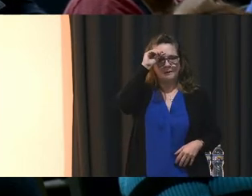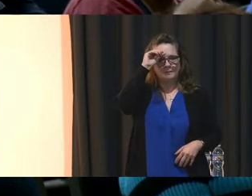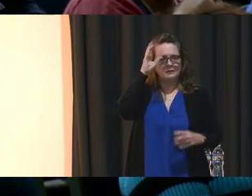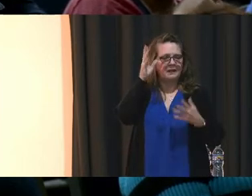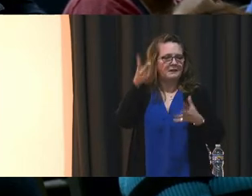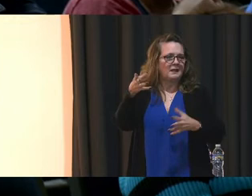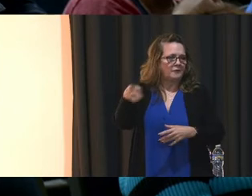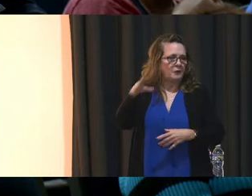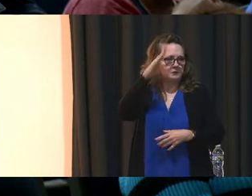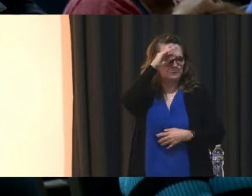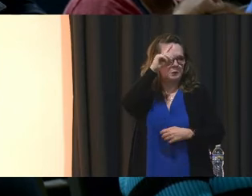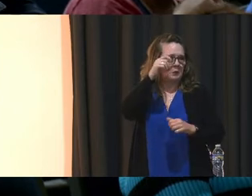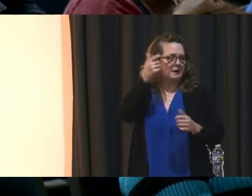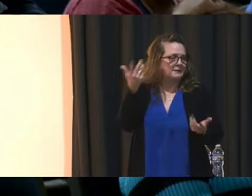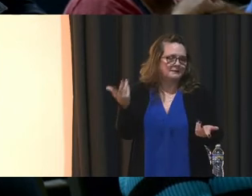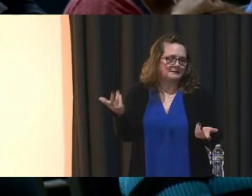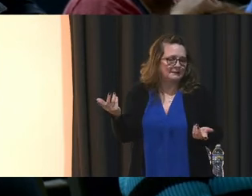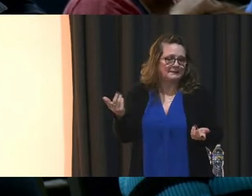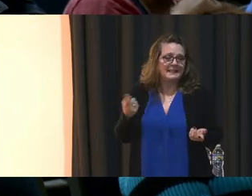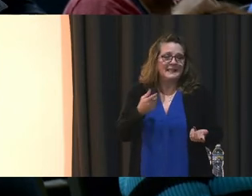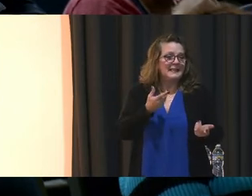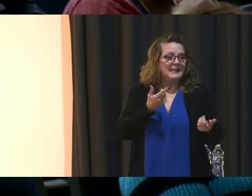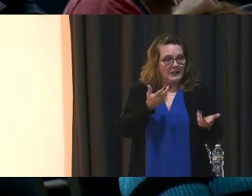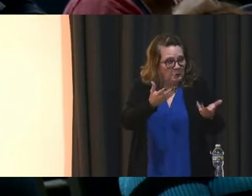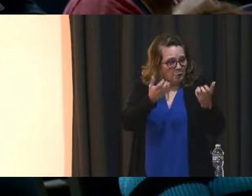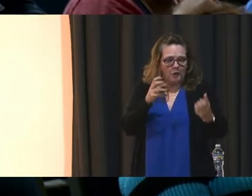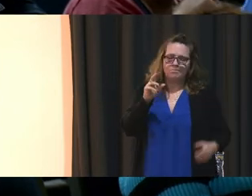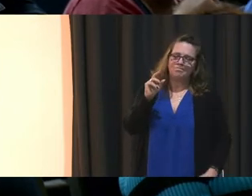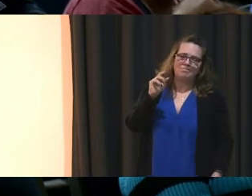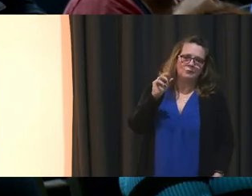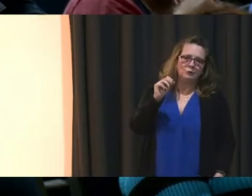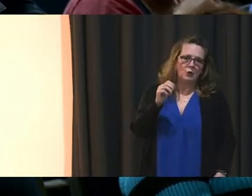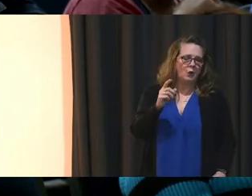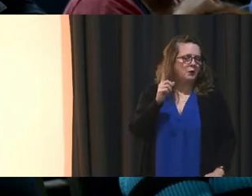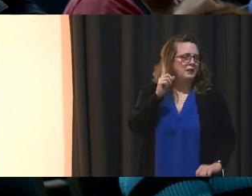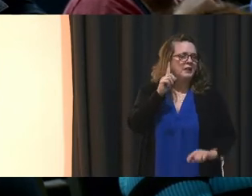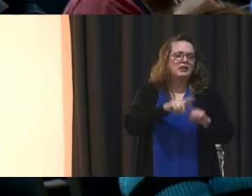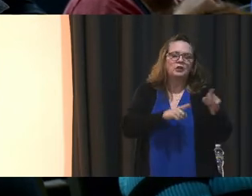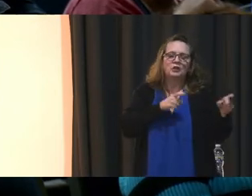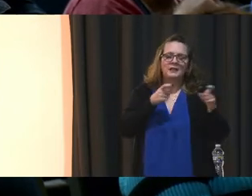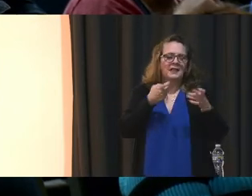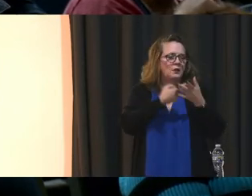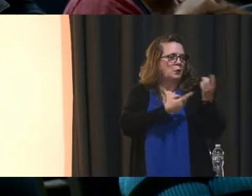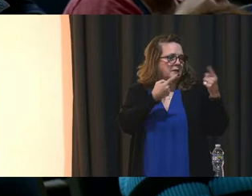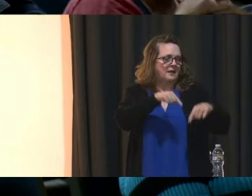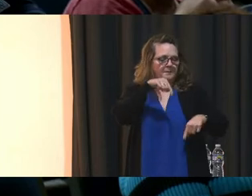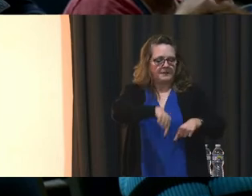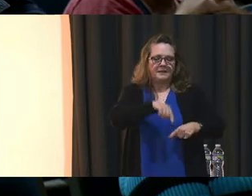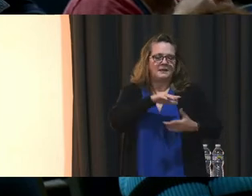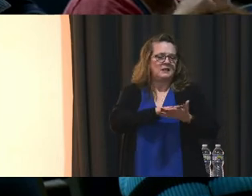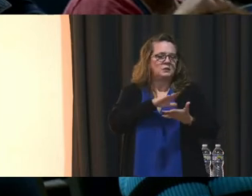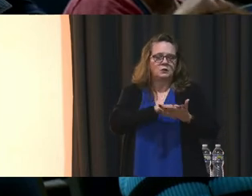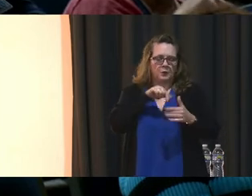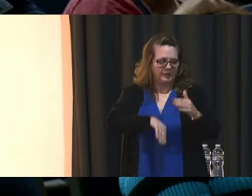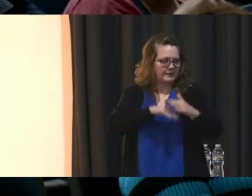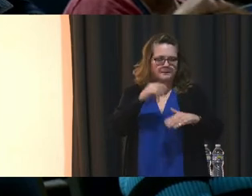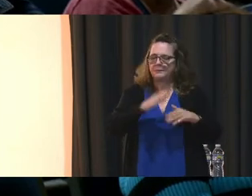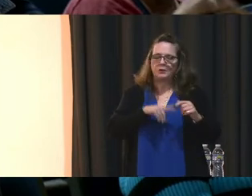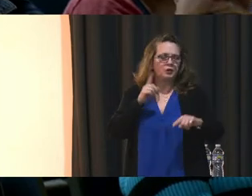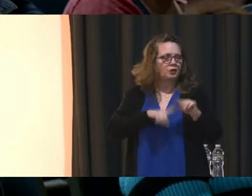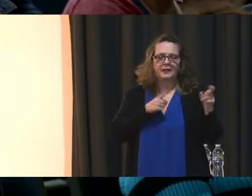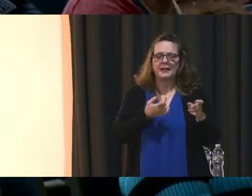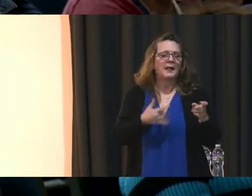and it wasn't because he wanted to. It was because he could not handle what was going on in this building. So